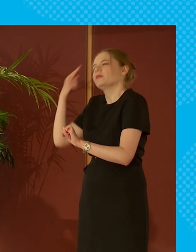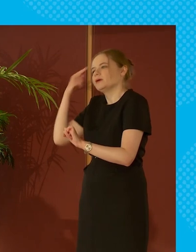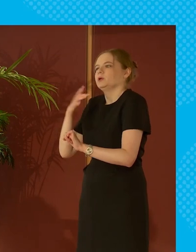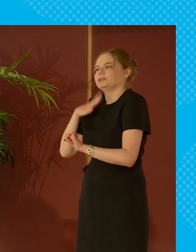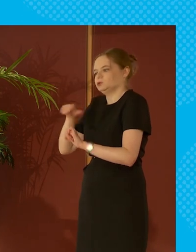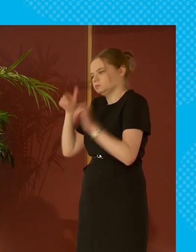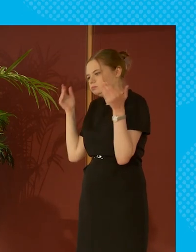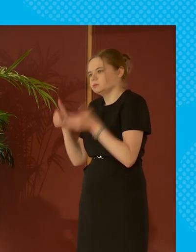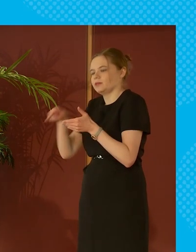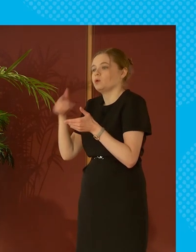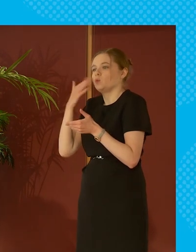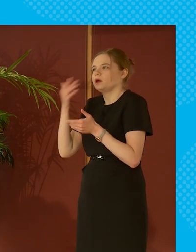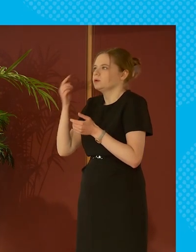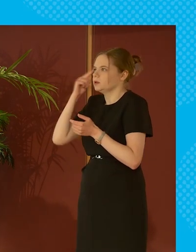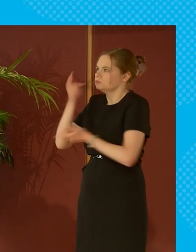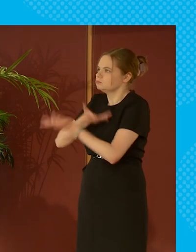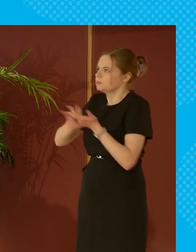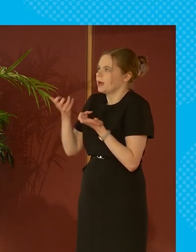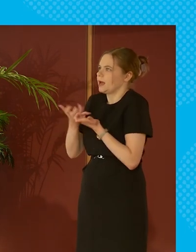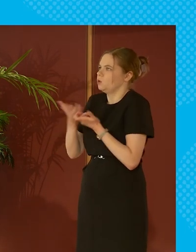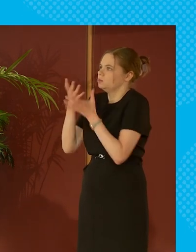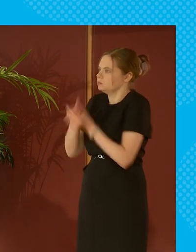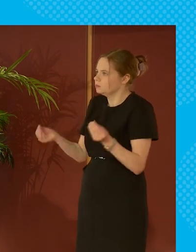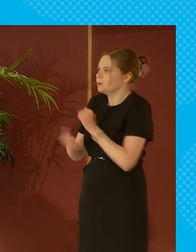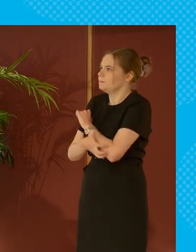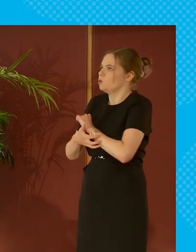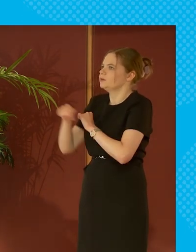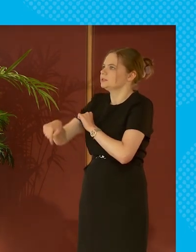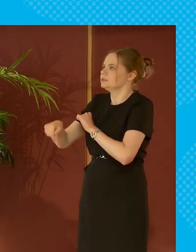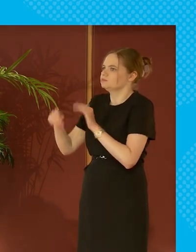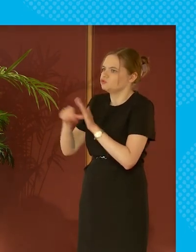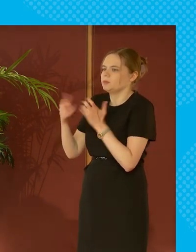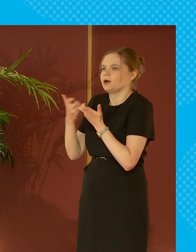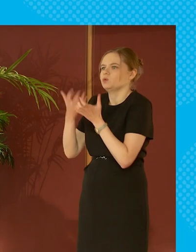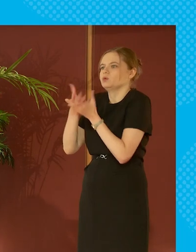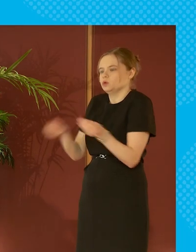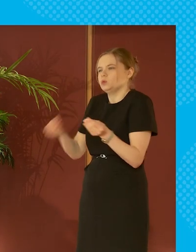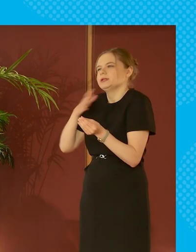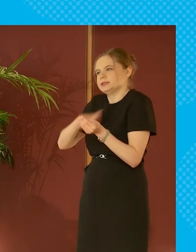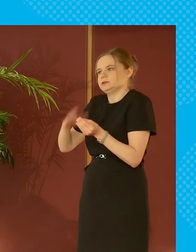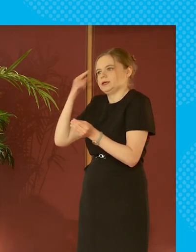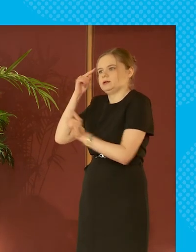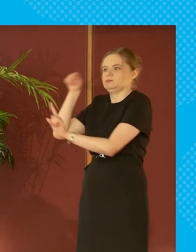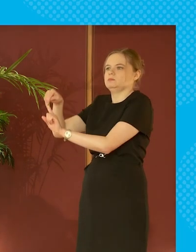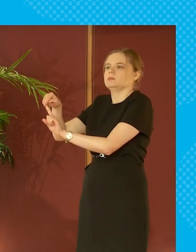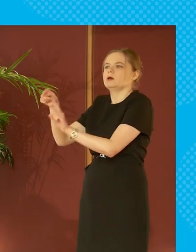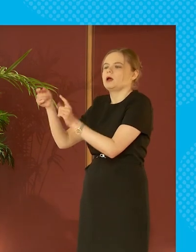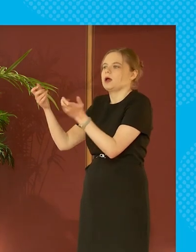back to when we're wanting to talk about how we tackle poverty and what we do about poverty's problem it's about